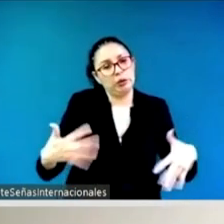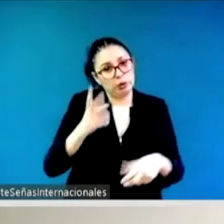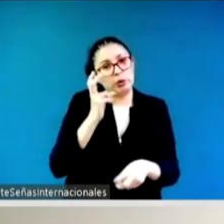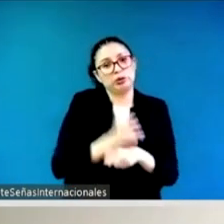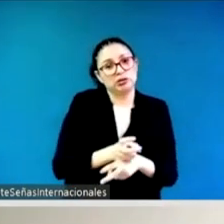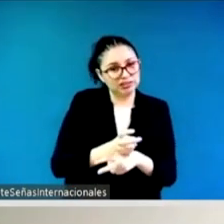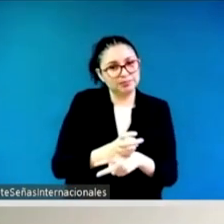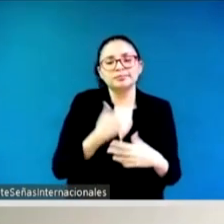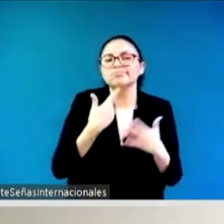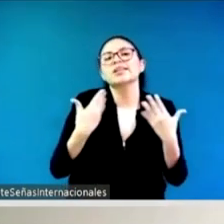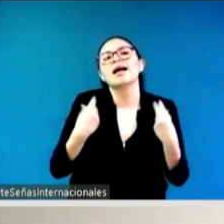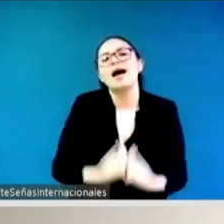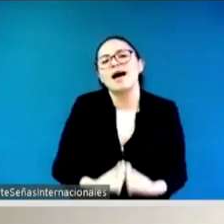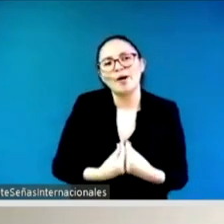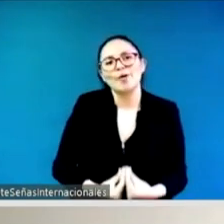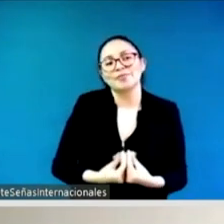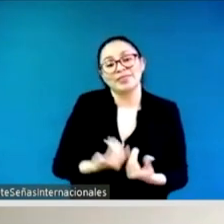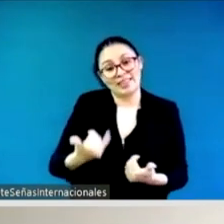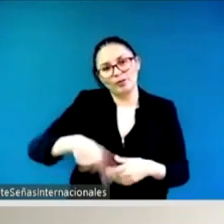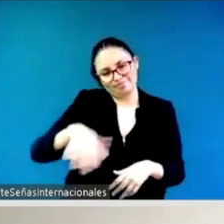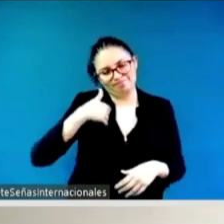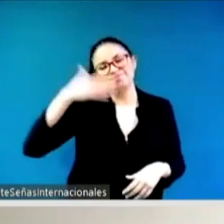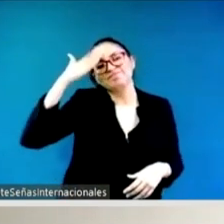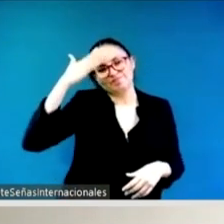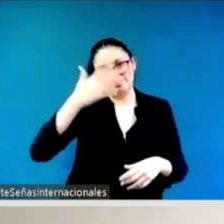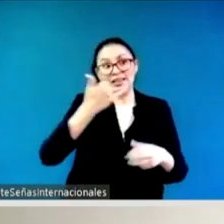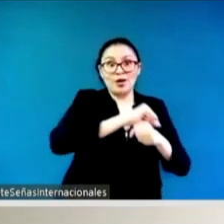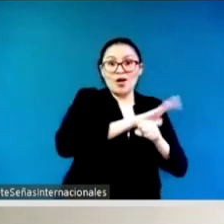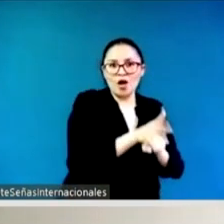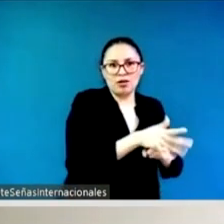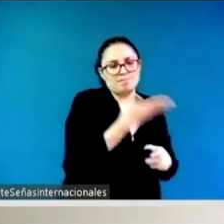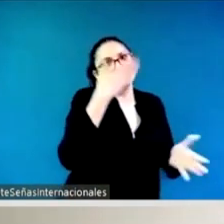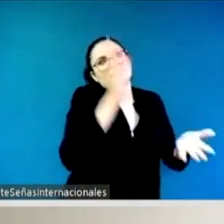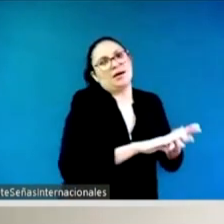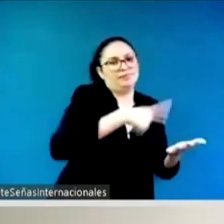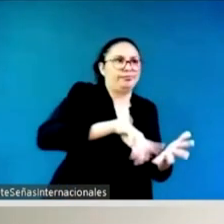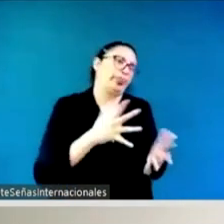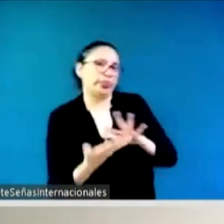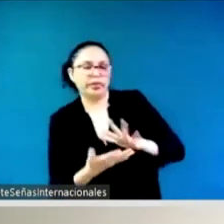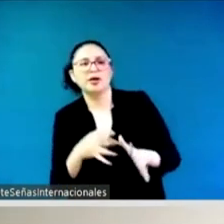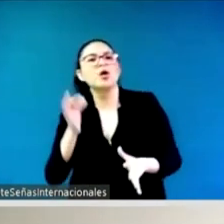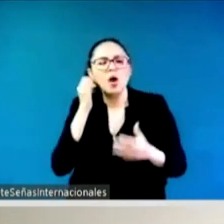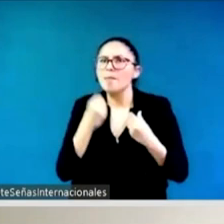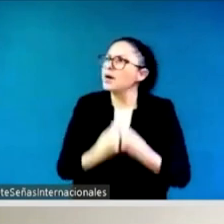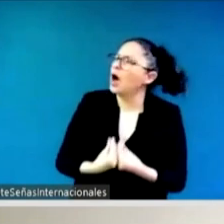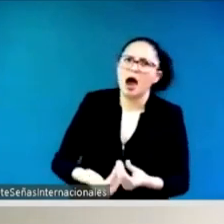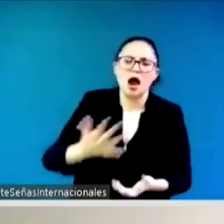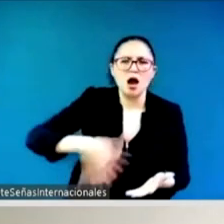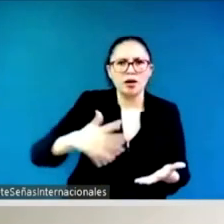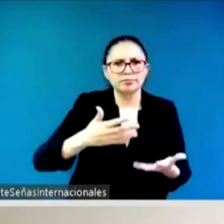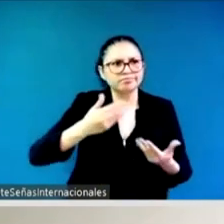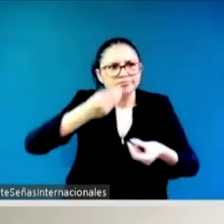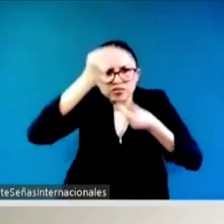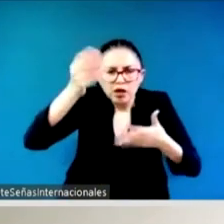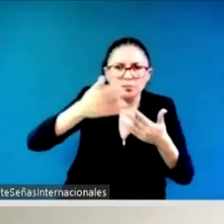think um there is uh quite a wealth of experience out there on how to address violence and intimidation and harassment